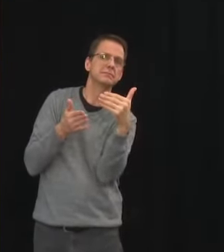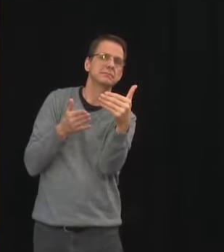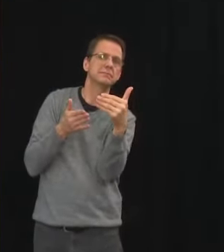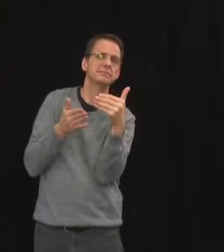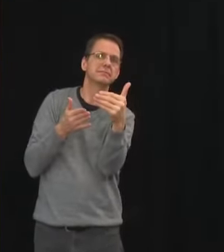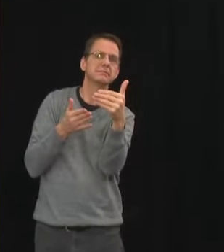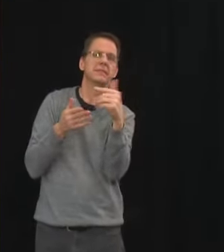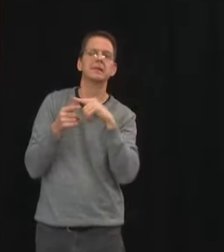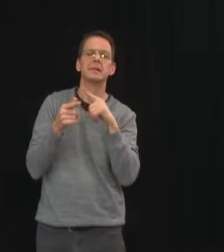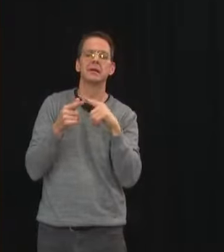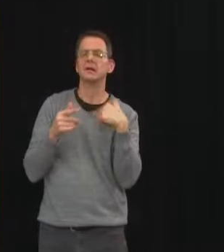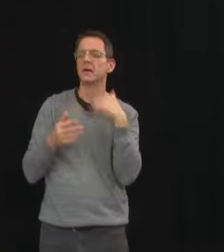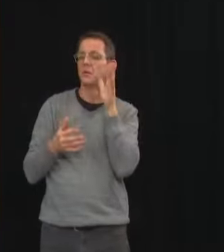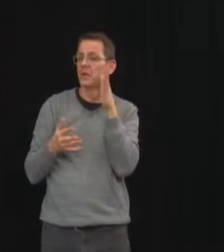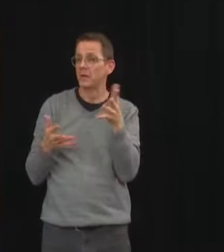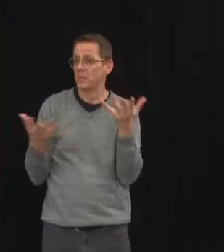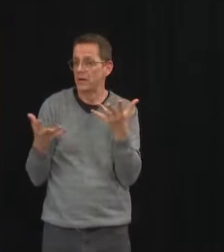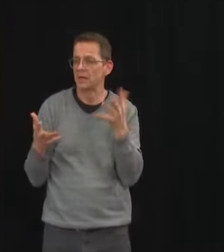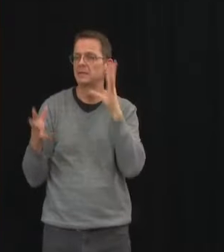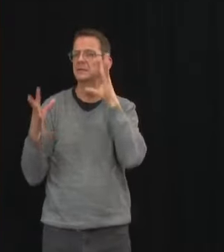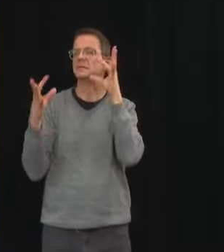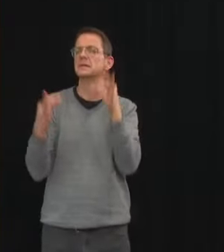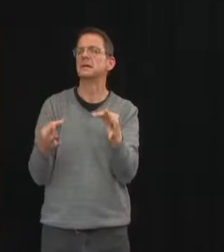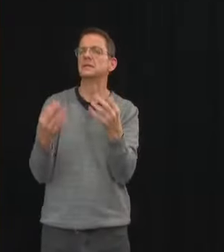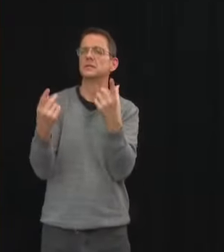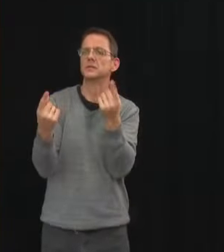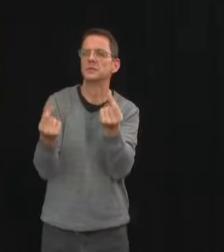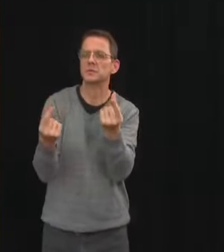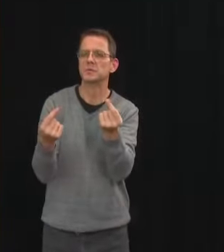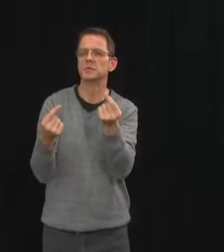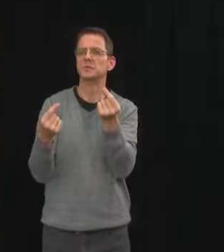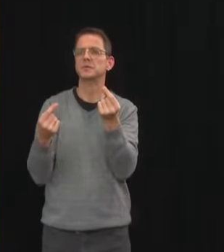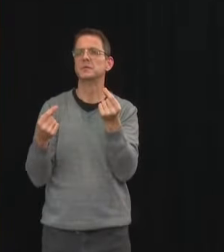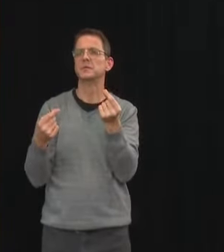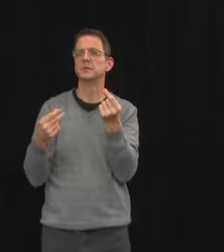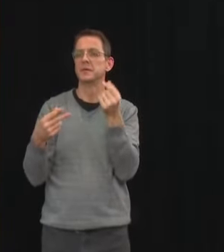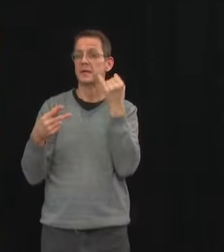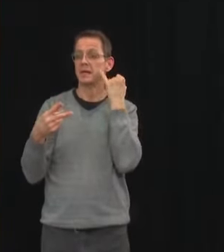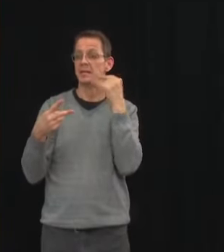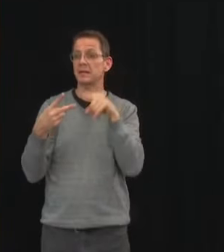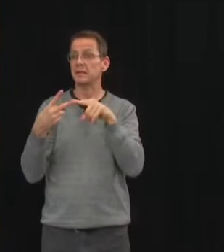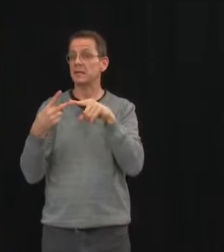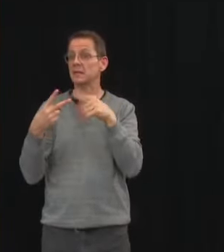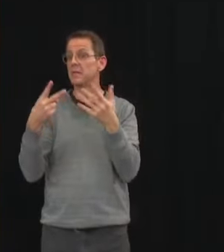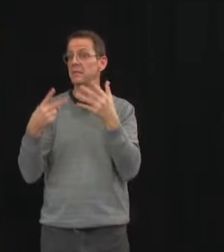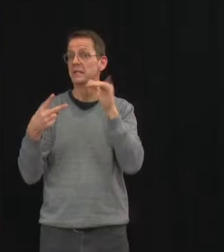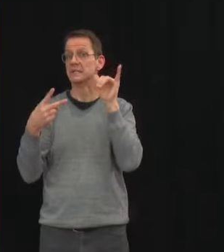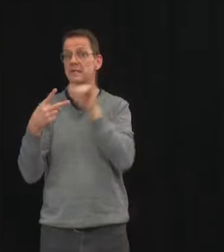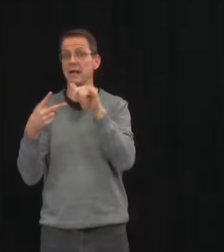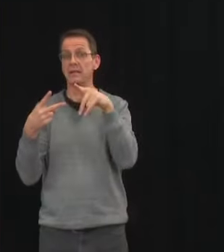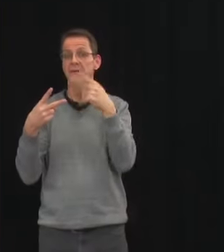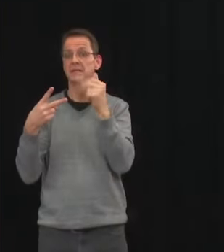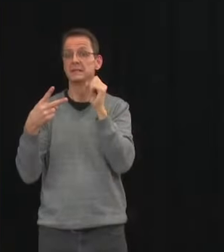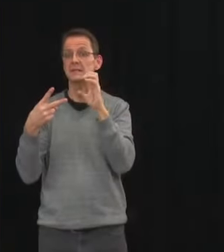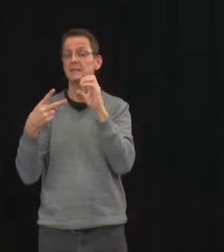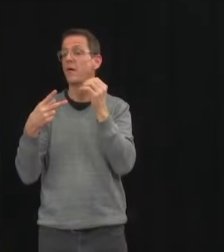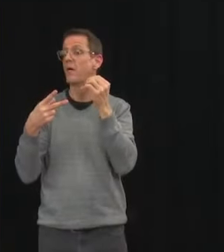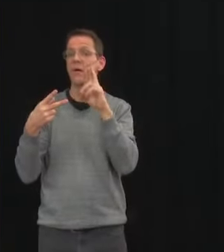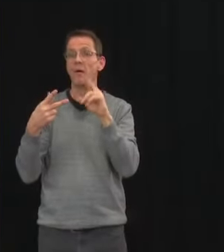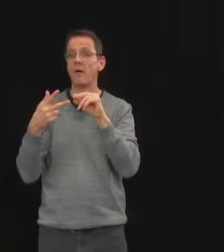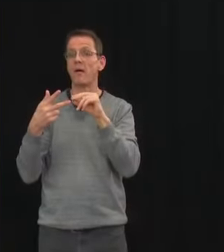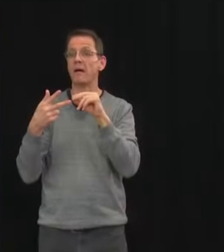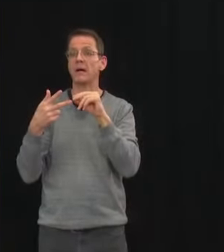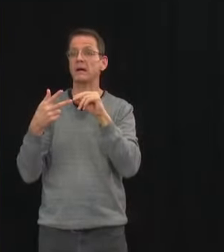But we need time to vaccinate those at the highest risk to reduce deaths, to reduce the burden on our hospitals.